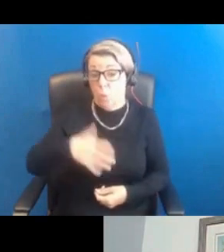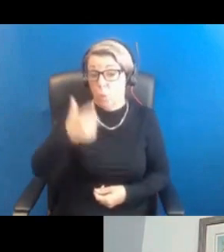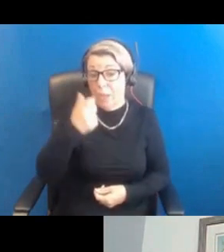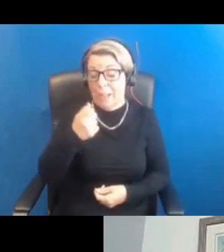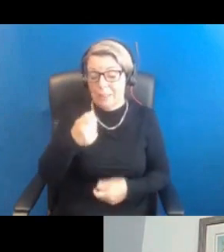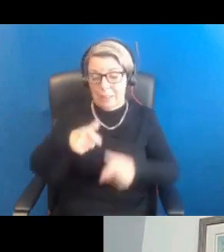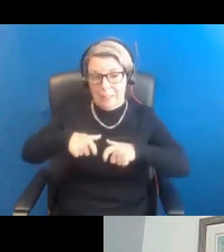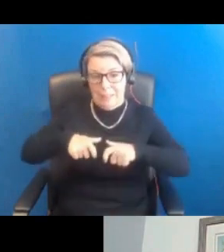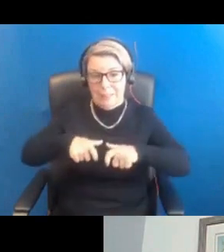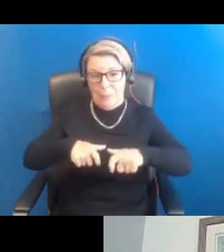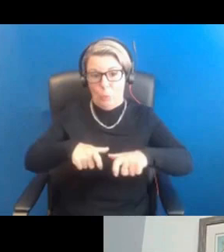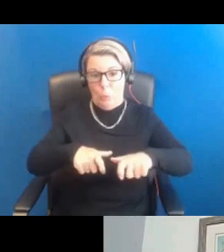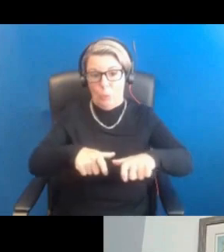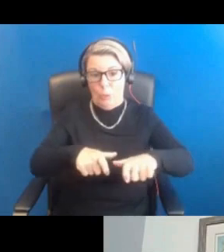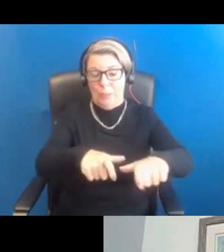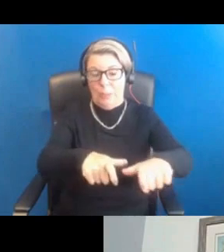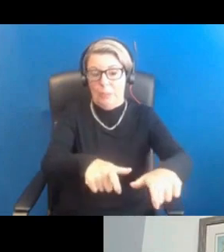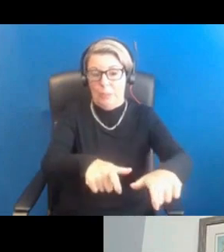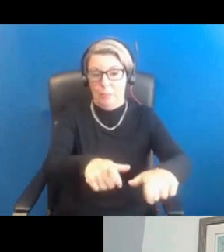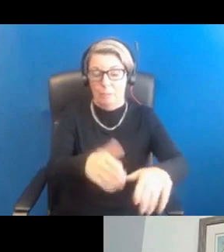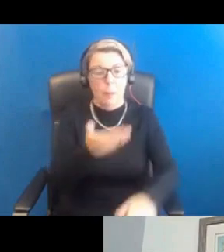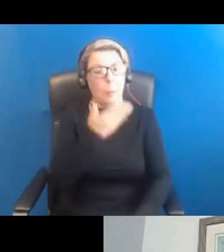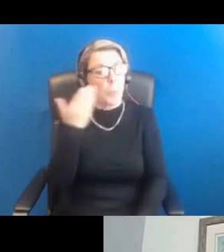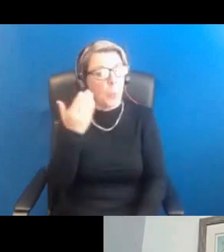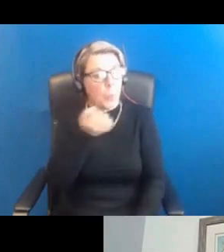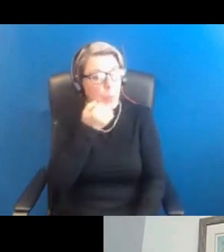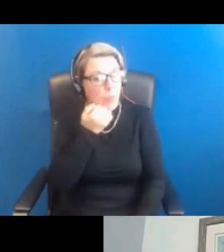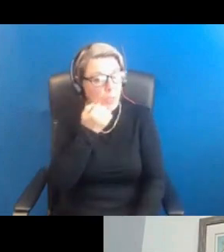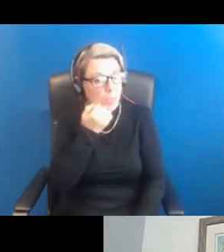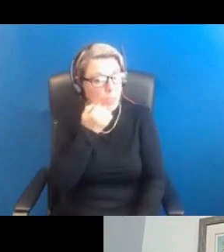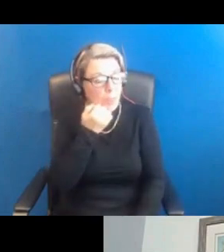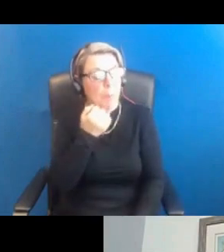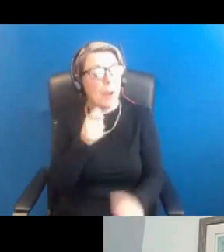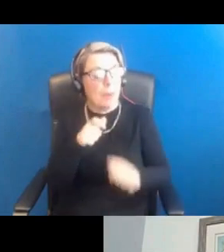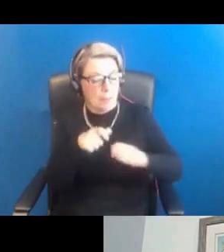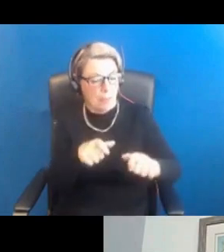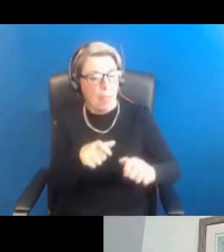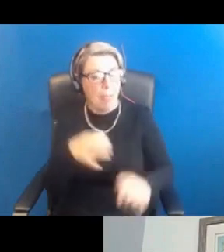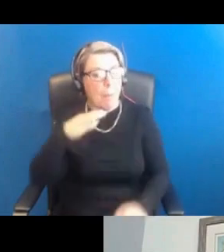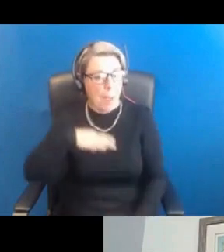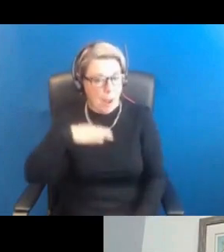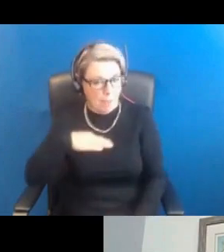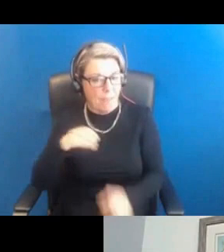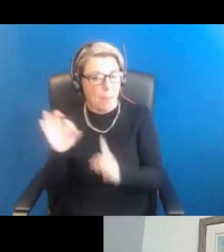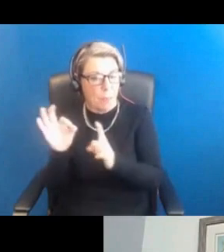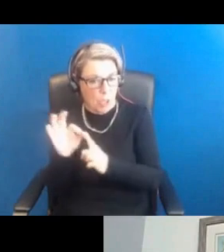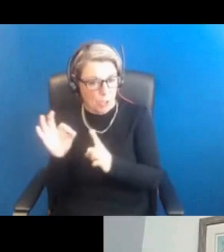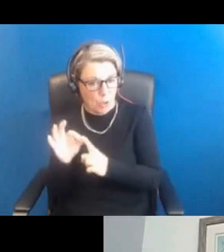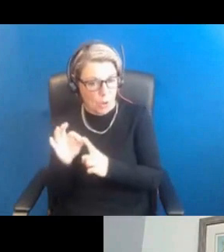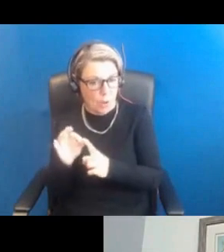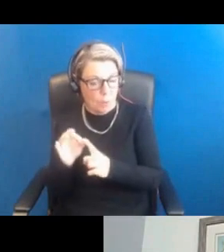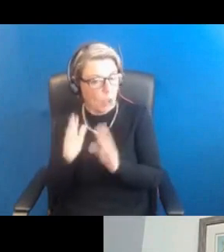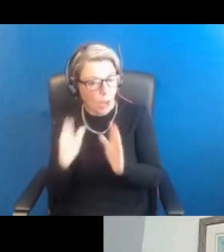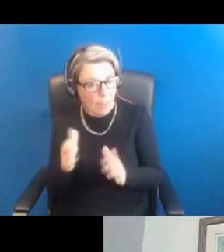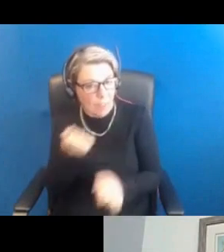it continuously and not have any periods. And they still get the benefit from the progesterone, but they don't have to